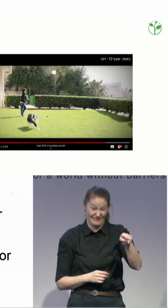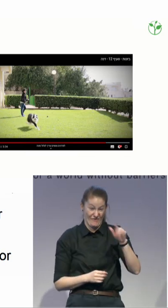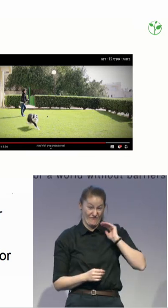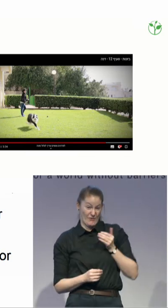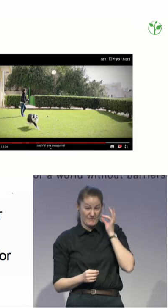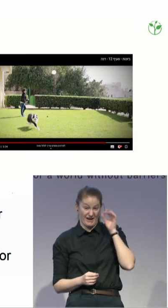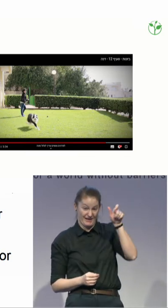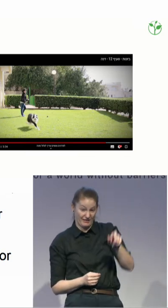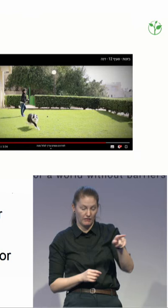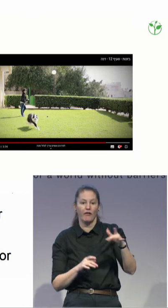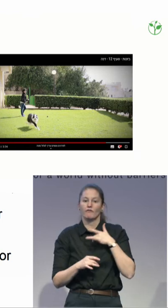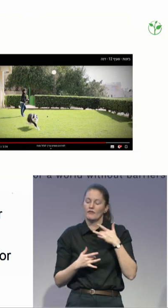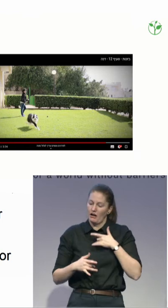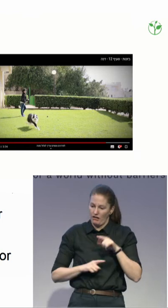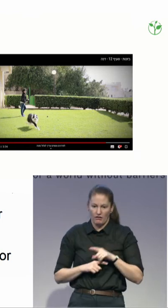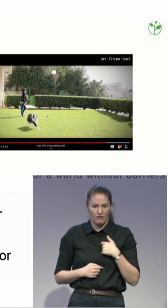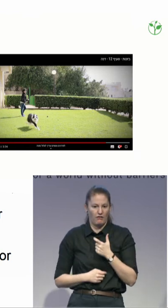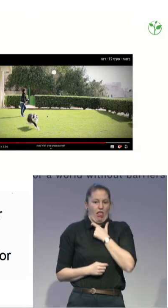book, the Zero Project book,